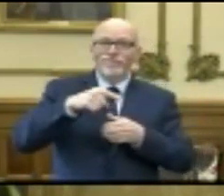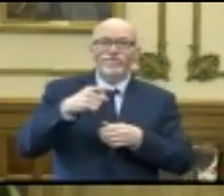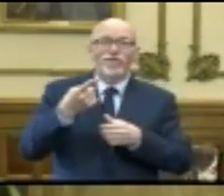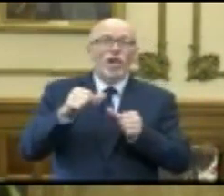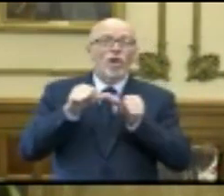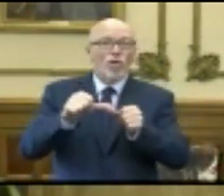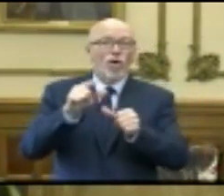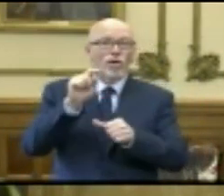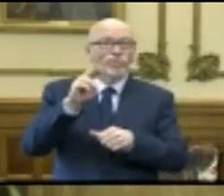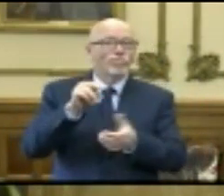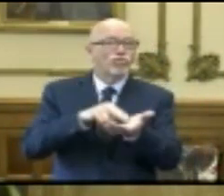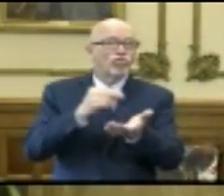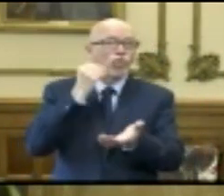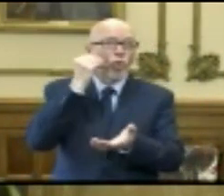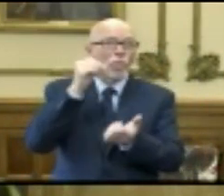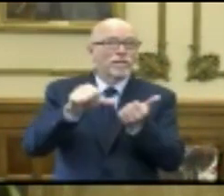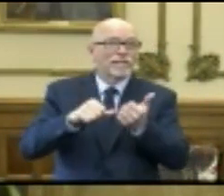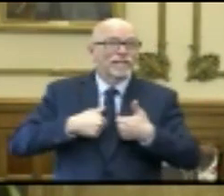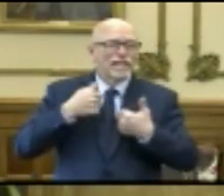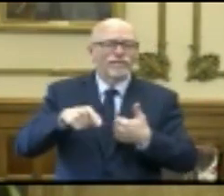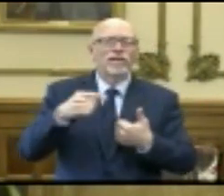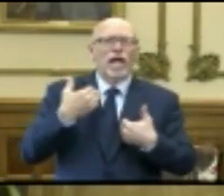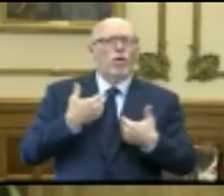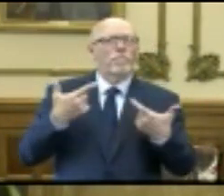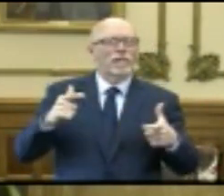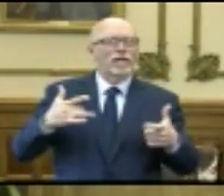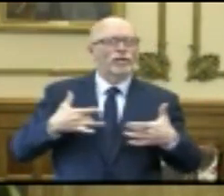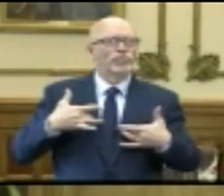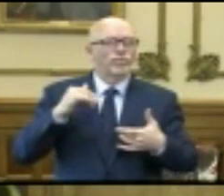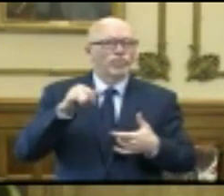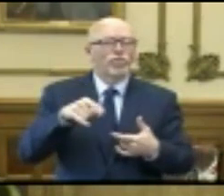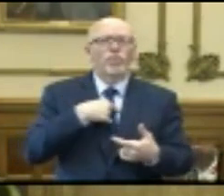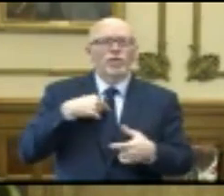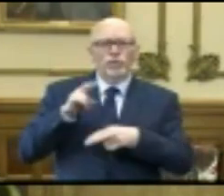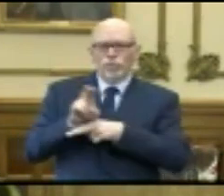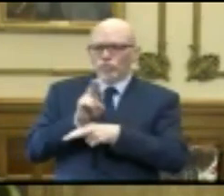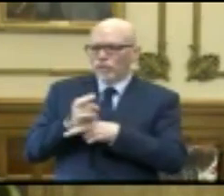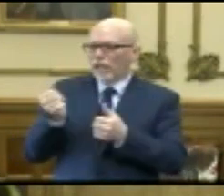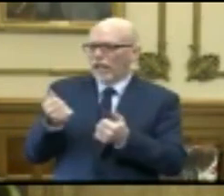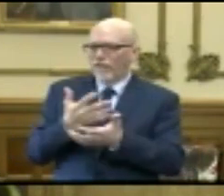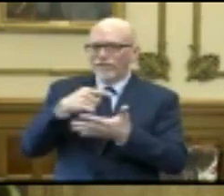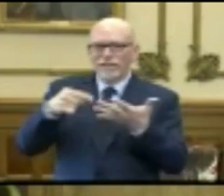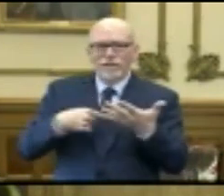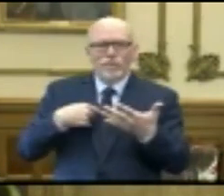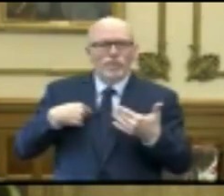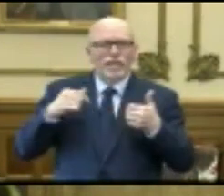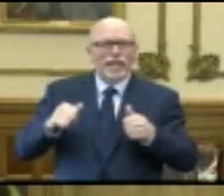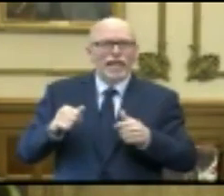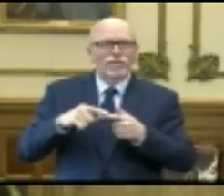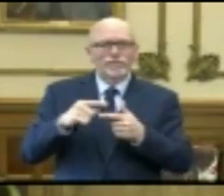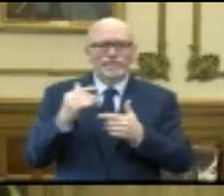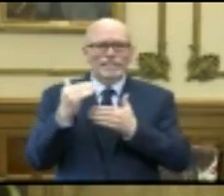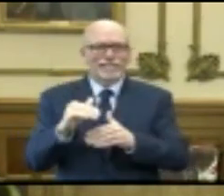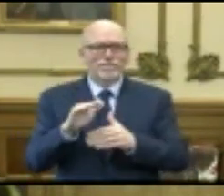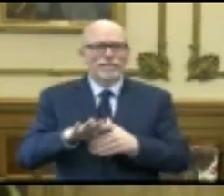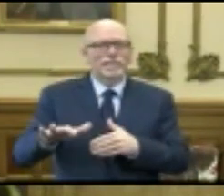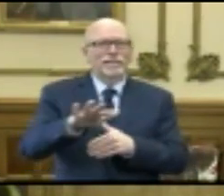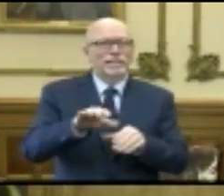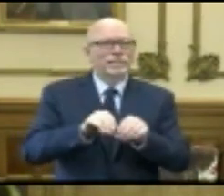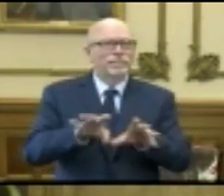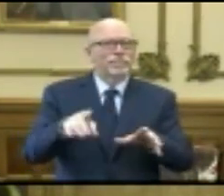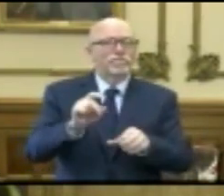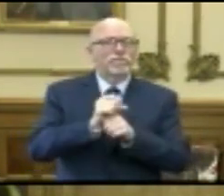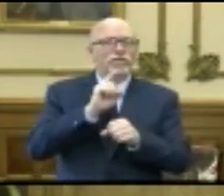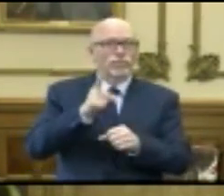be our biggest concern here in this pandemic. We are using every tool available to try to limit the residents in these facilities that